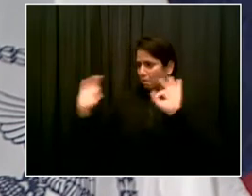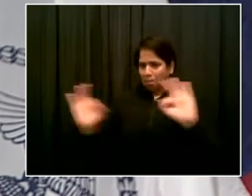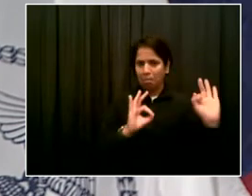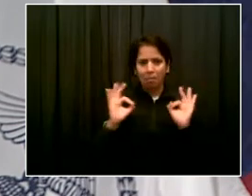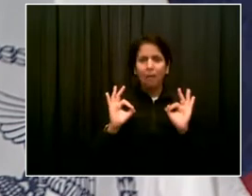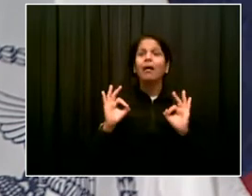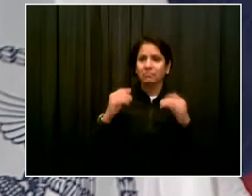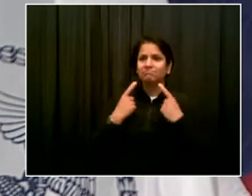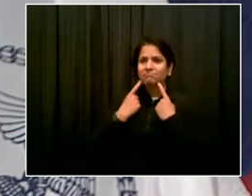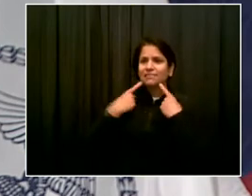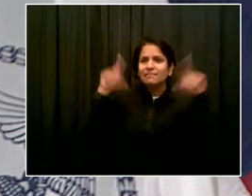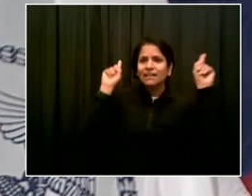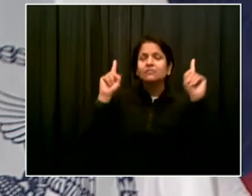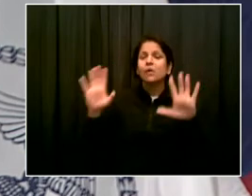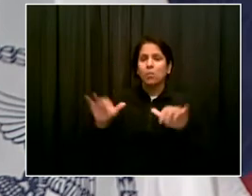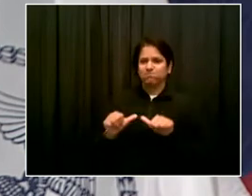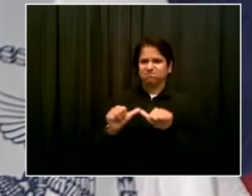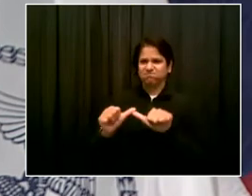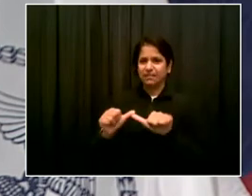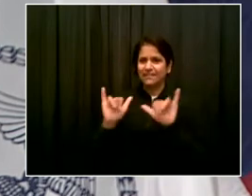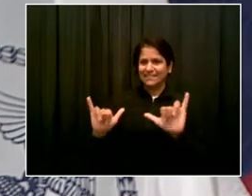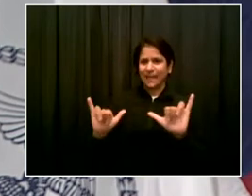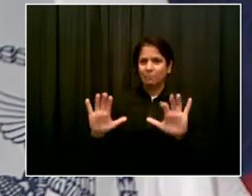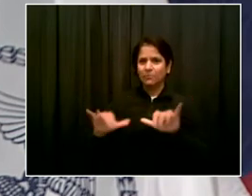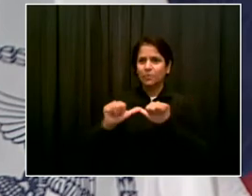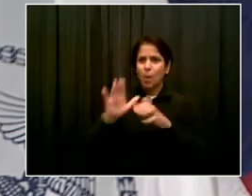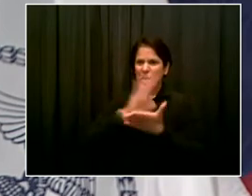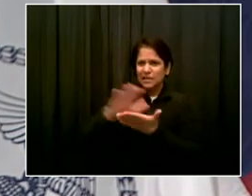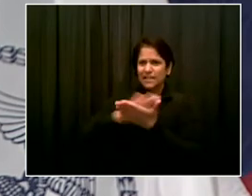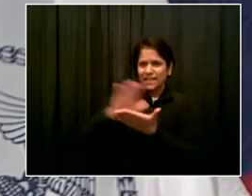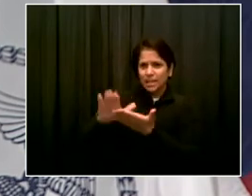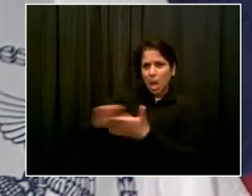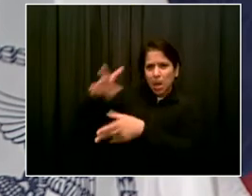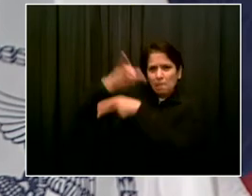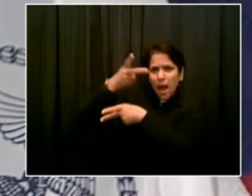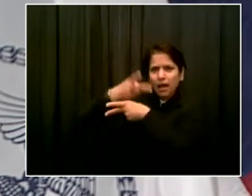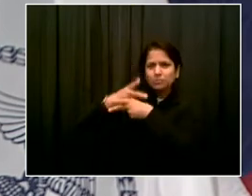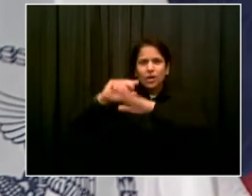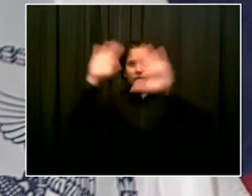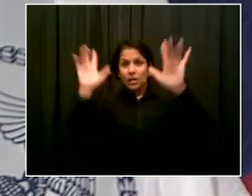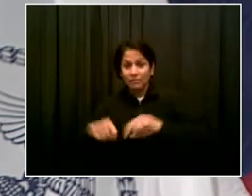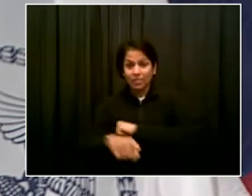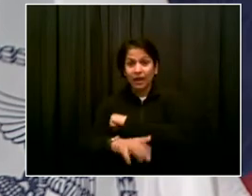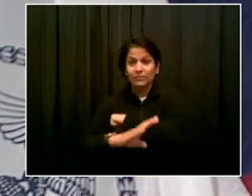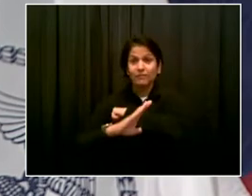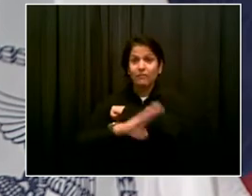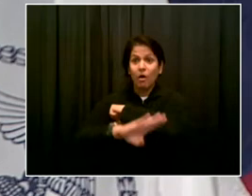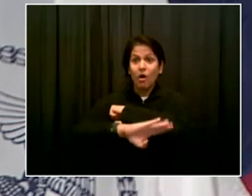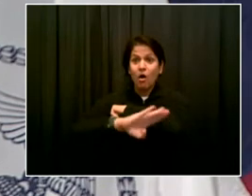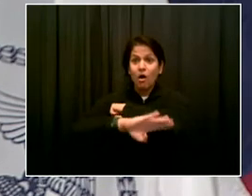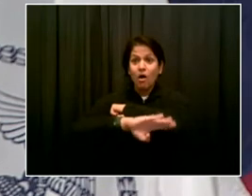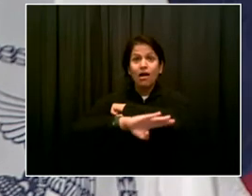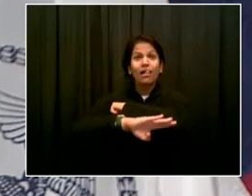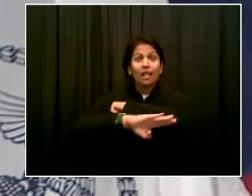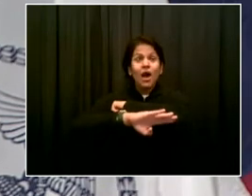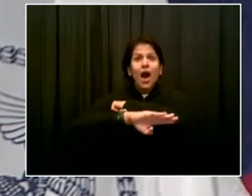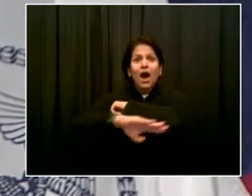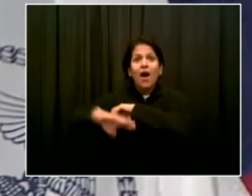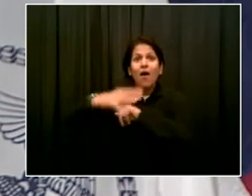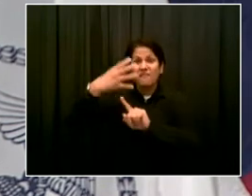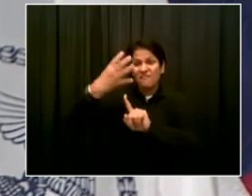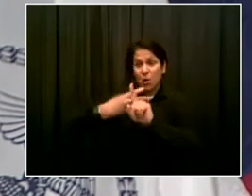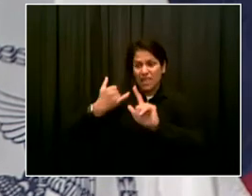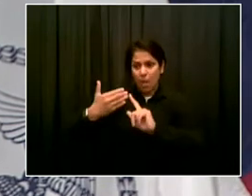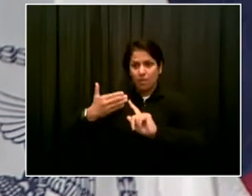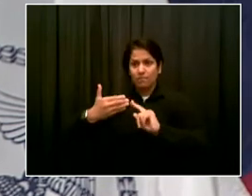to get lots and lots more people vaccinated. I think we're on the right track. If anything changes, we will certainly be open